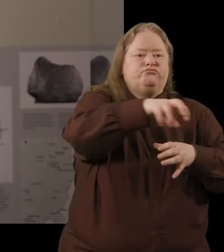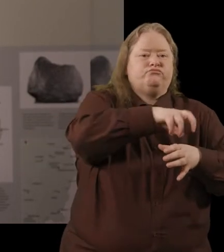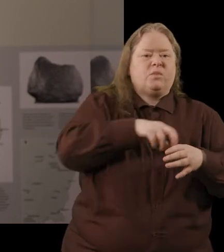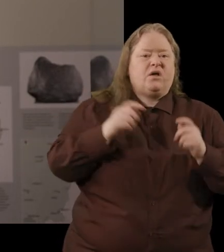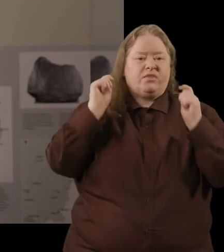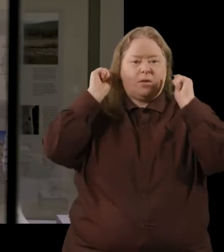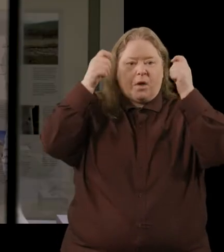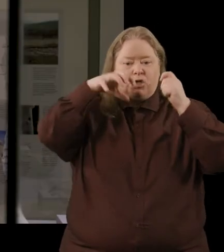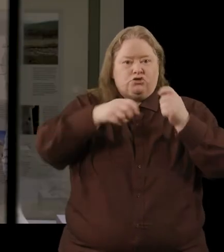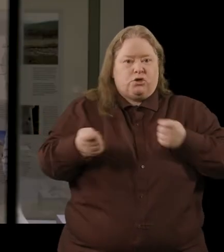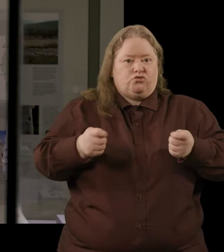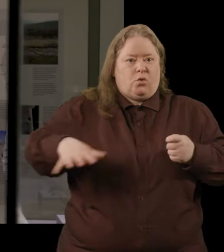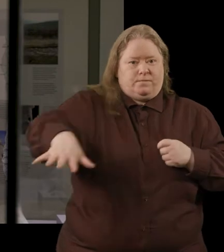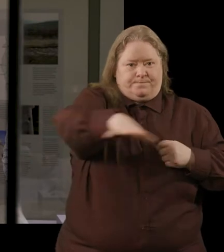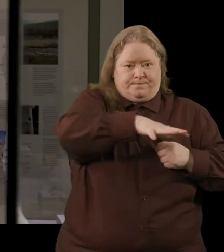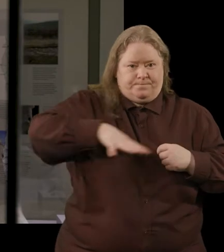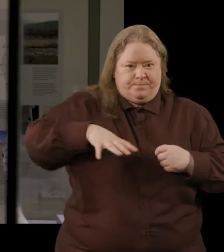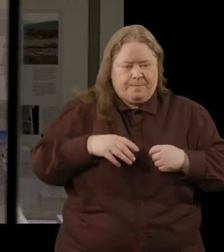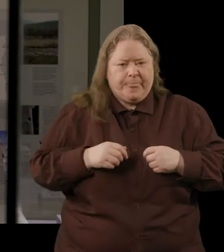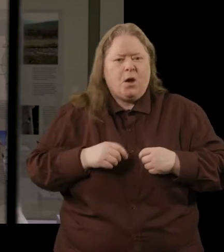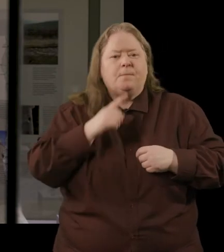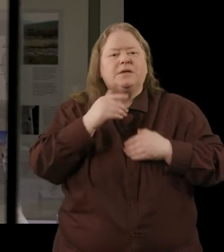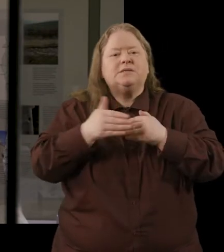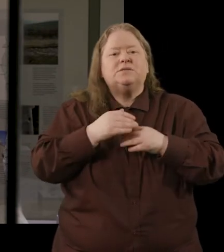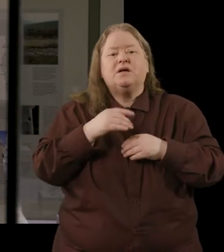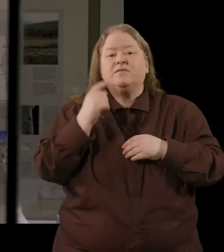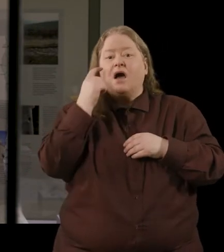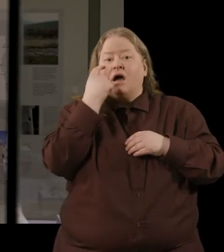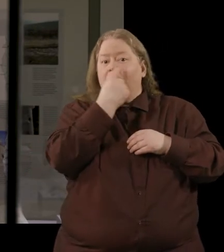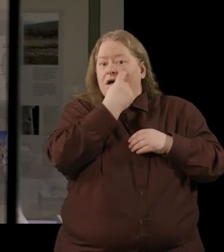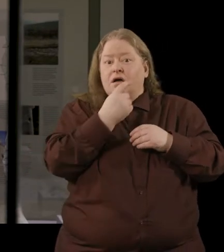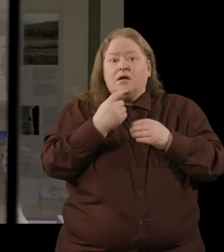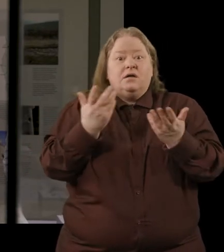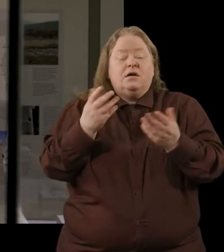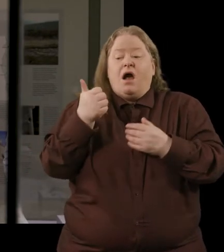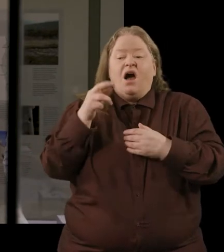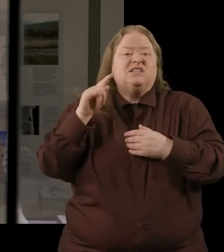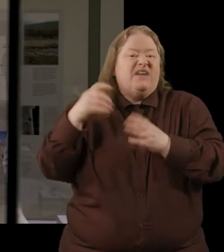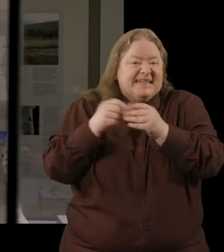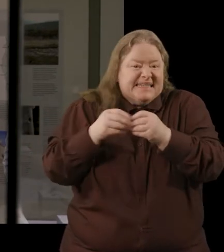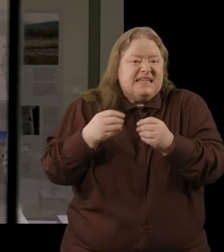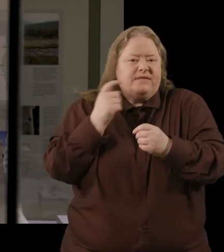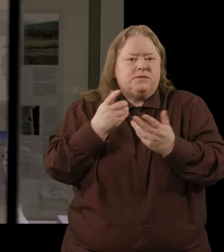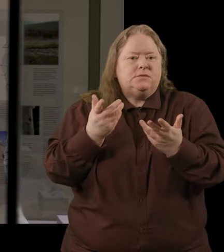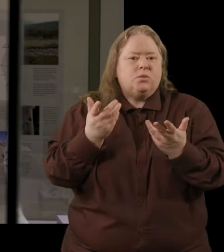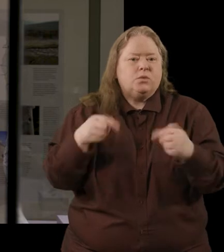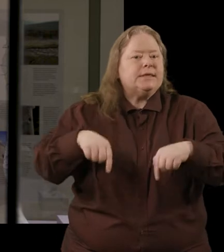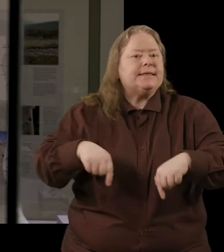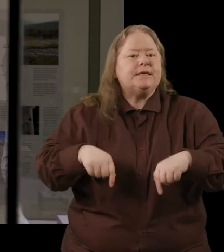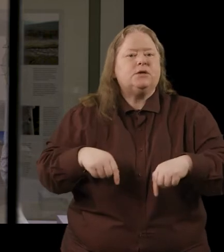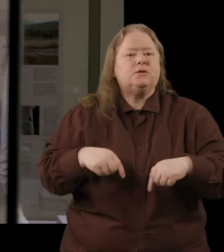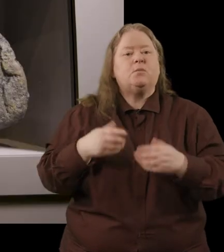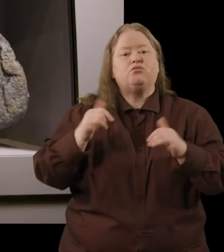monastery, controlled. But the closest thing that we have from Glendalough that is an actual artefact of evidence of what might have been there